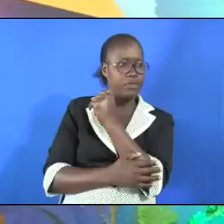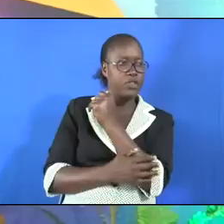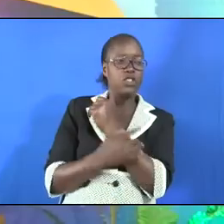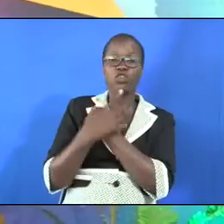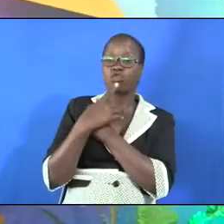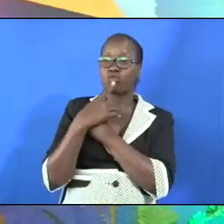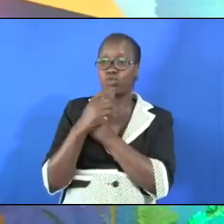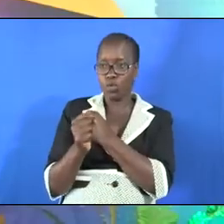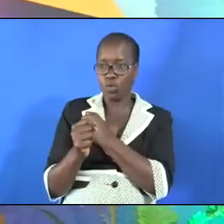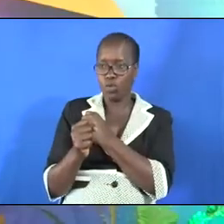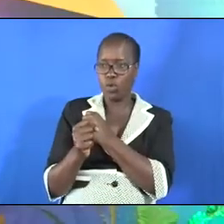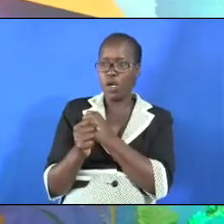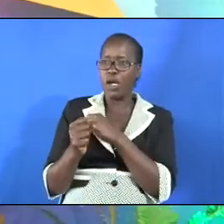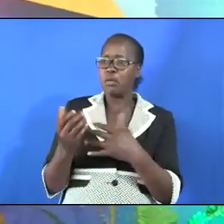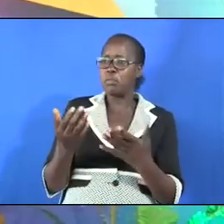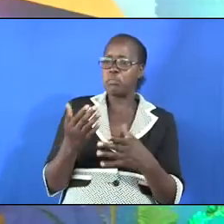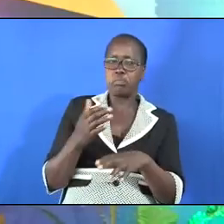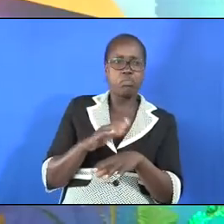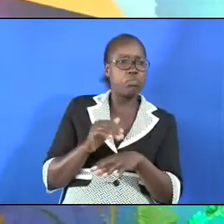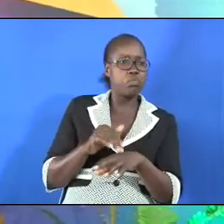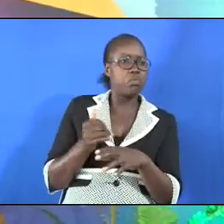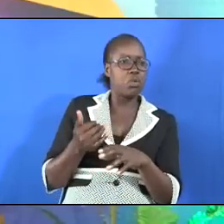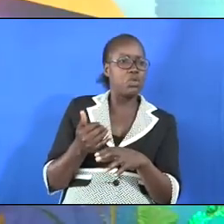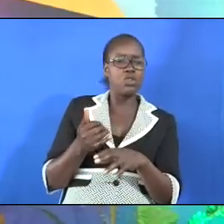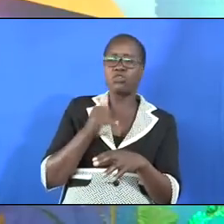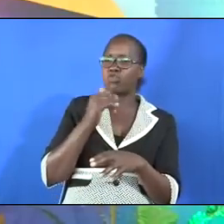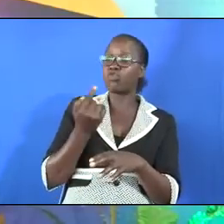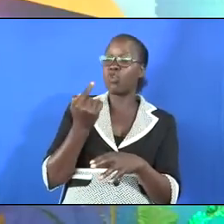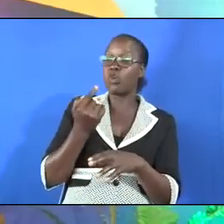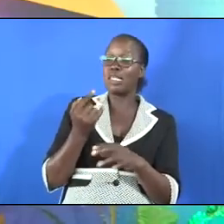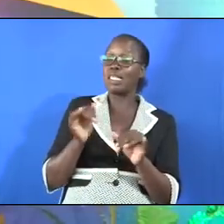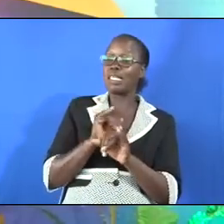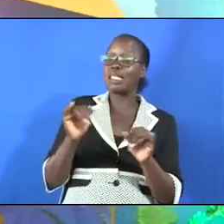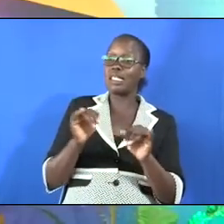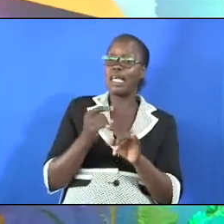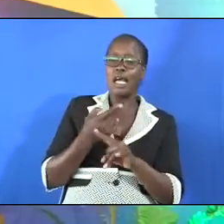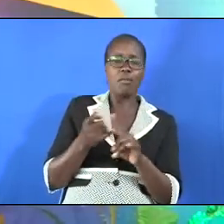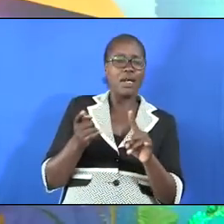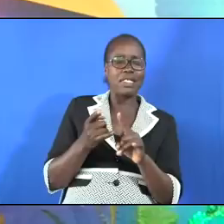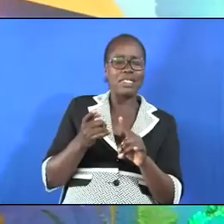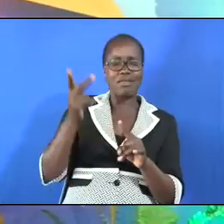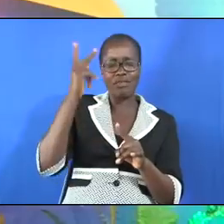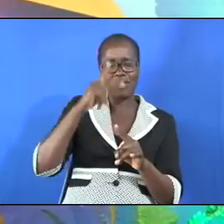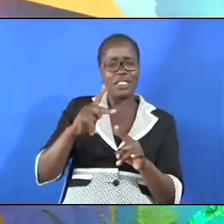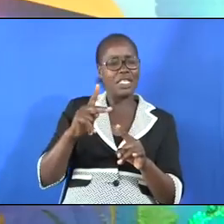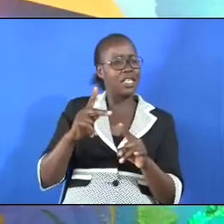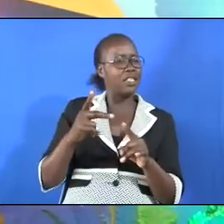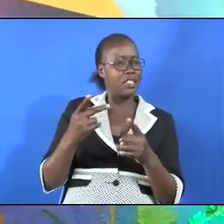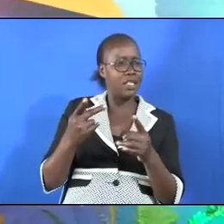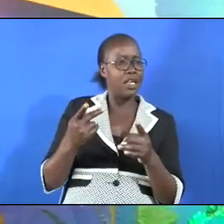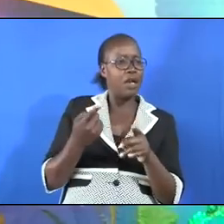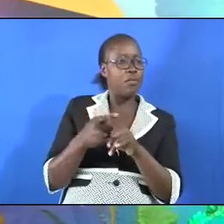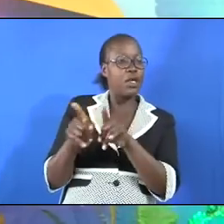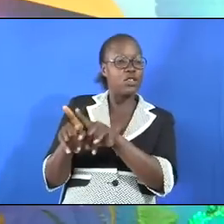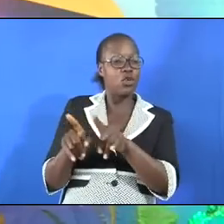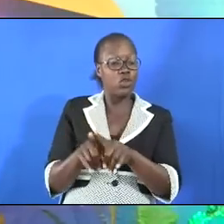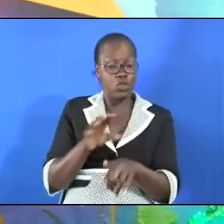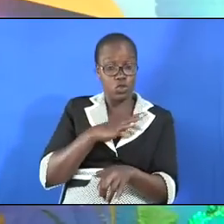No wonder they called themselves unclean. Not only physically were they clean and clean, but also